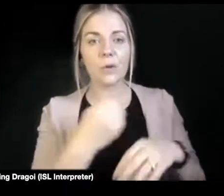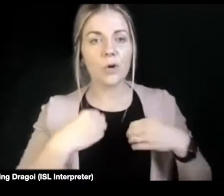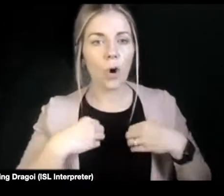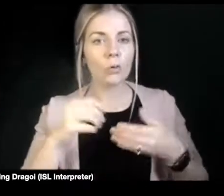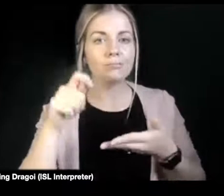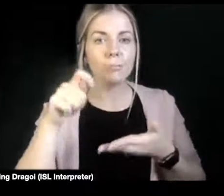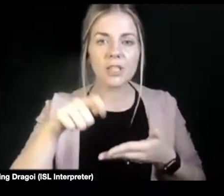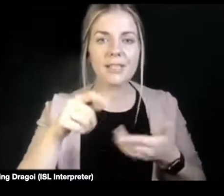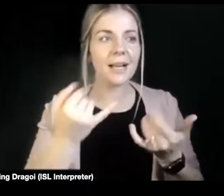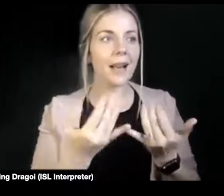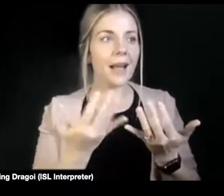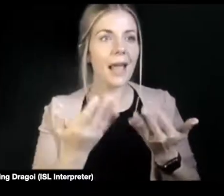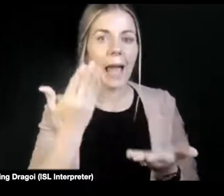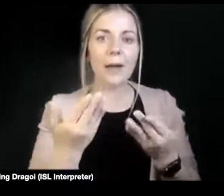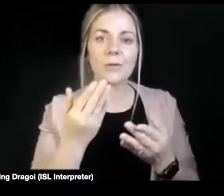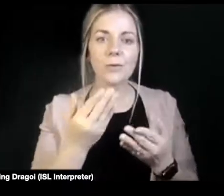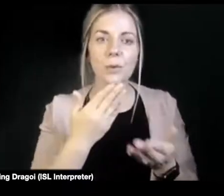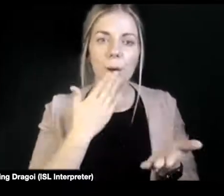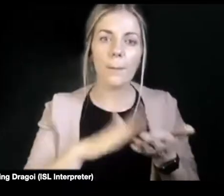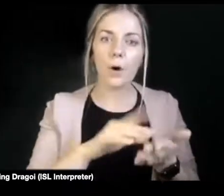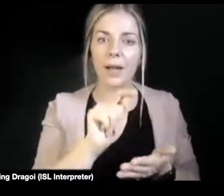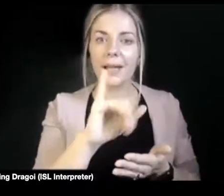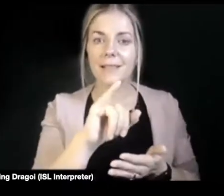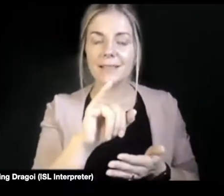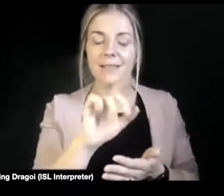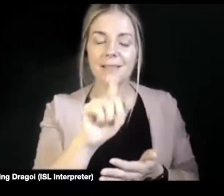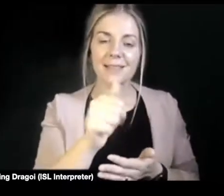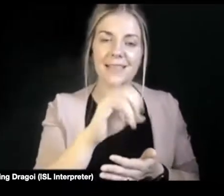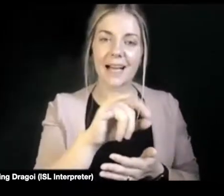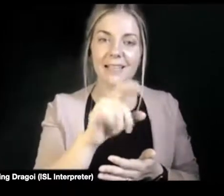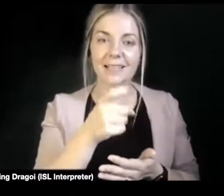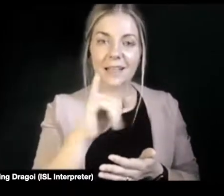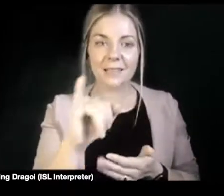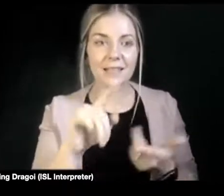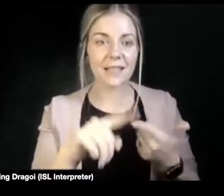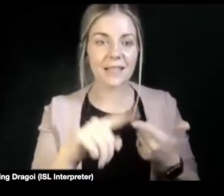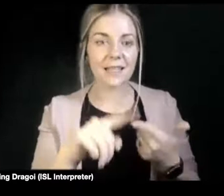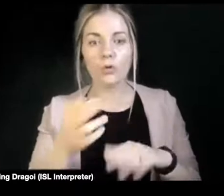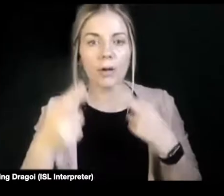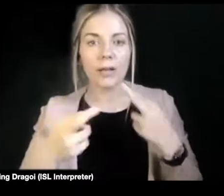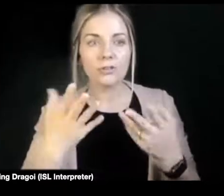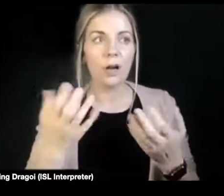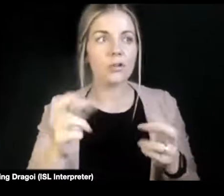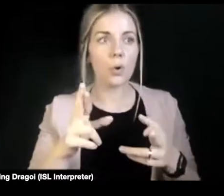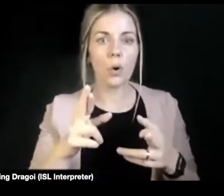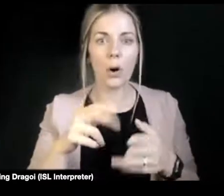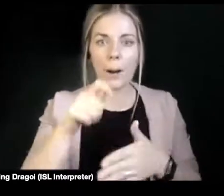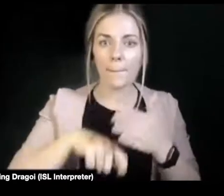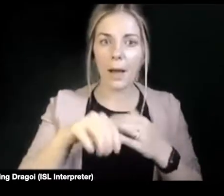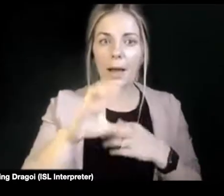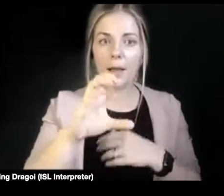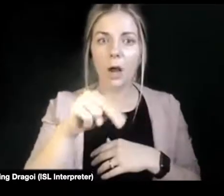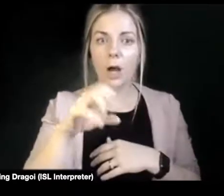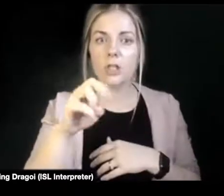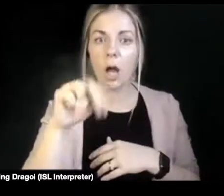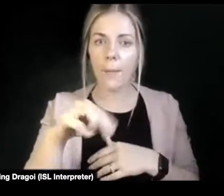taxi, restaurants, clothes, condoms. I asked them, what happens after dates?